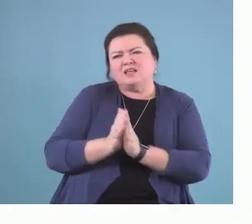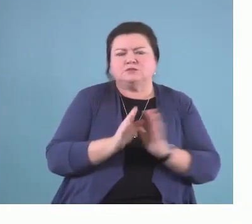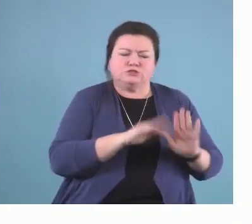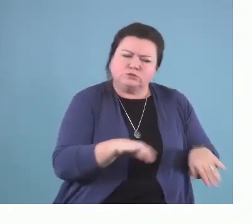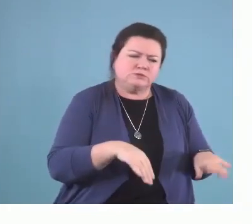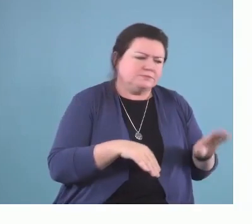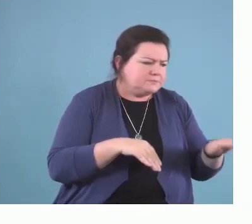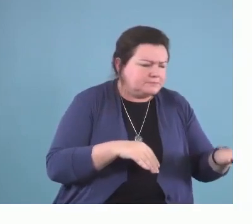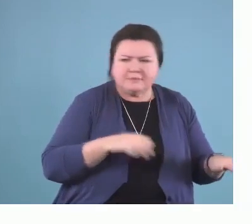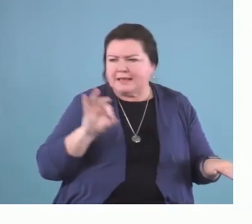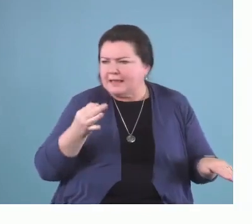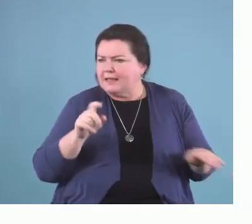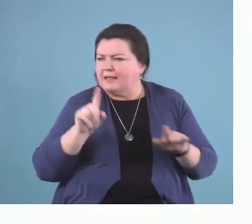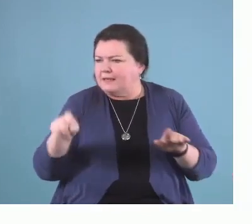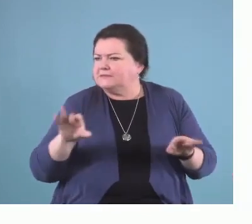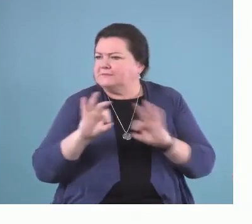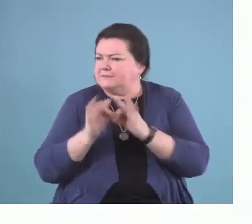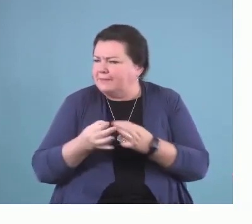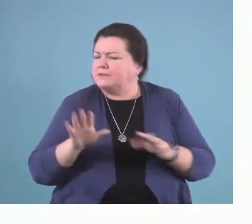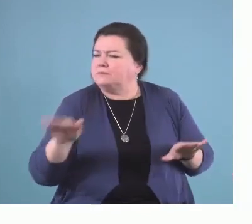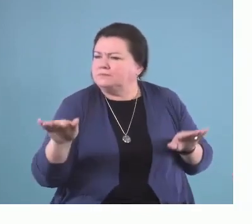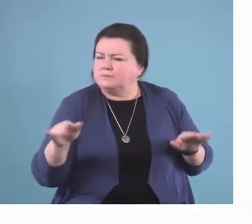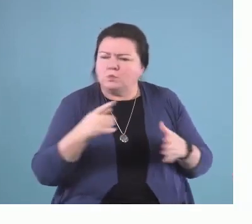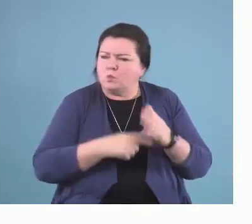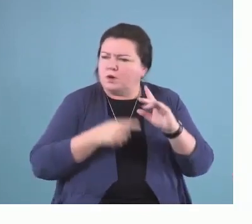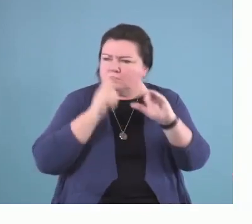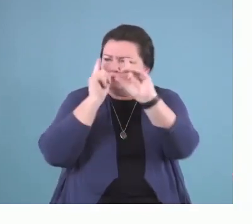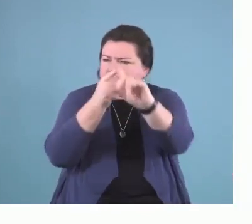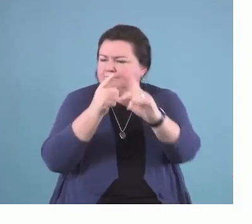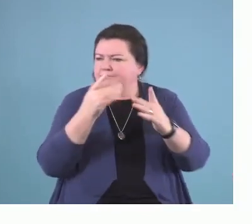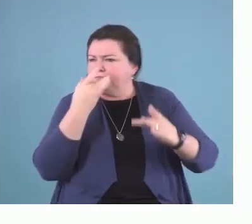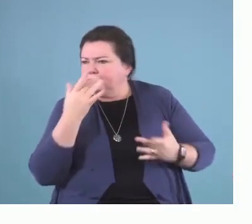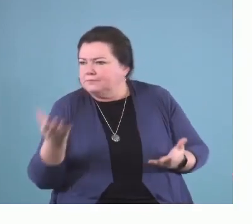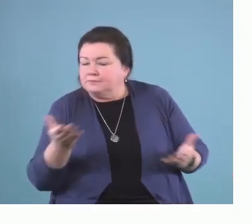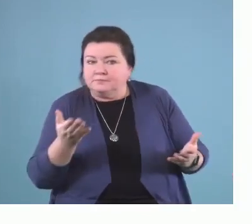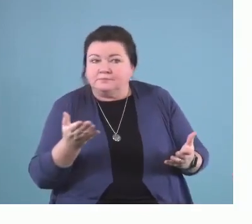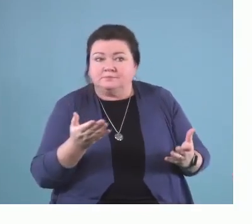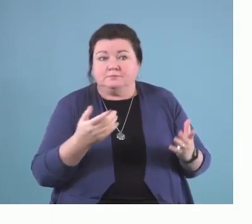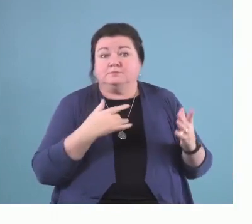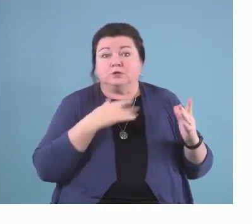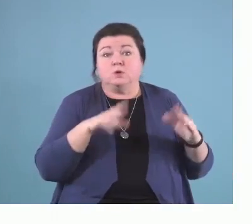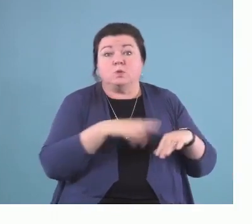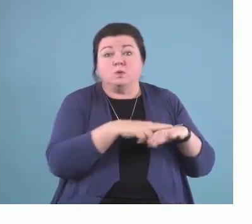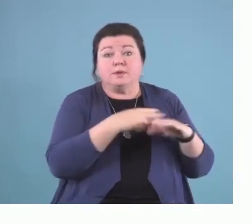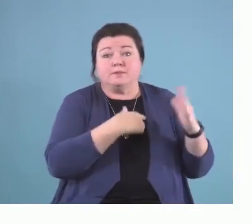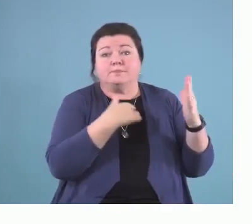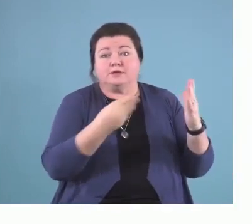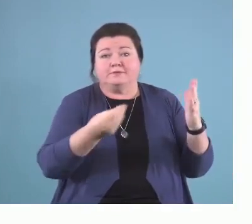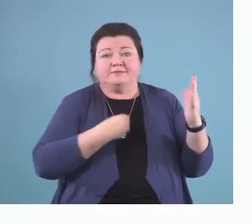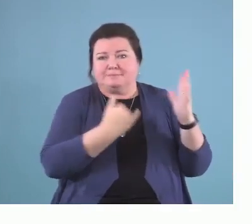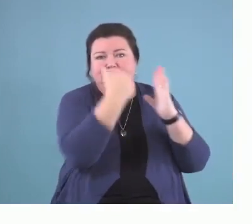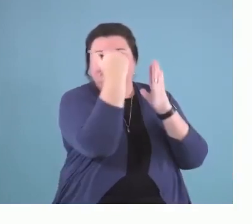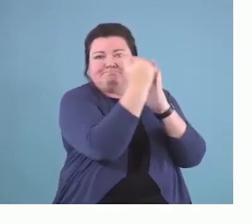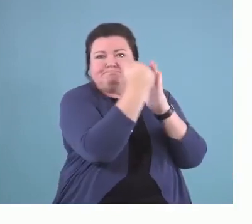desired outcomes of intervention are would be, this is the kind of list that we would likely get from them in many